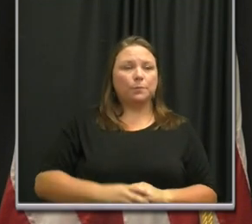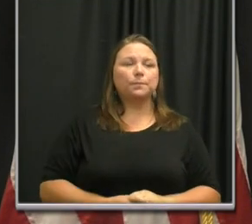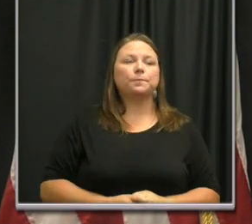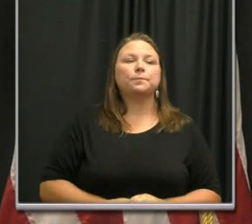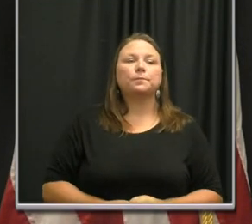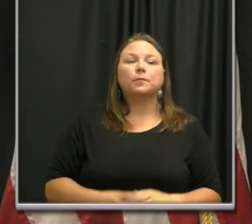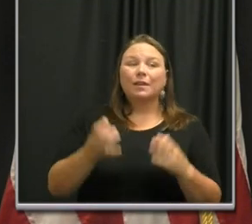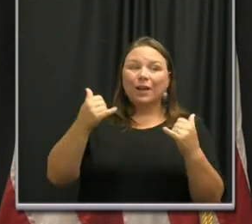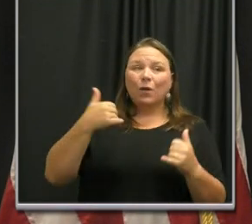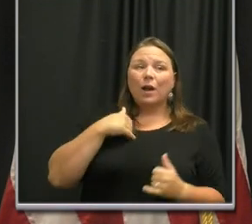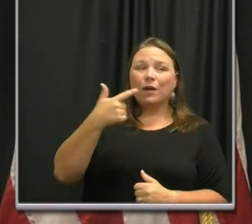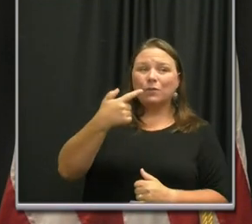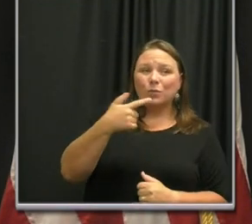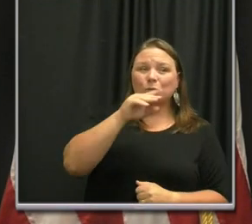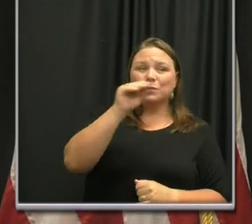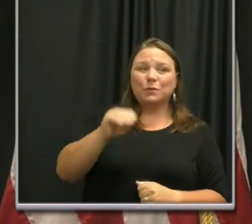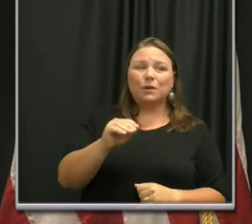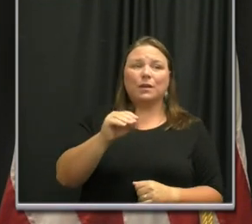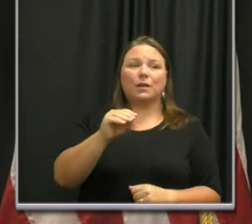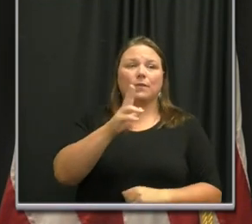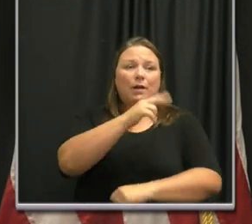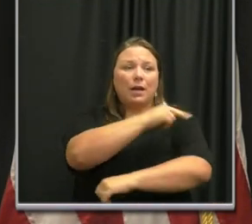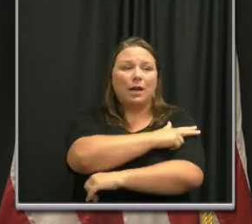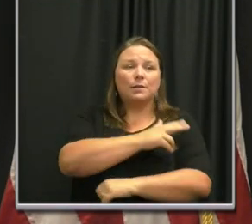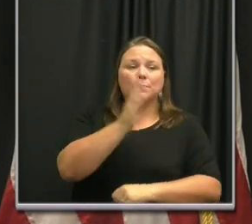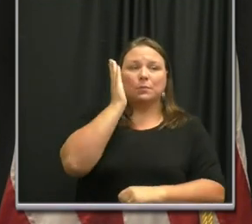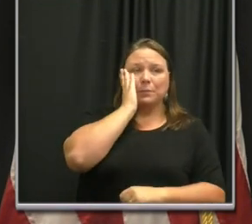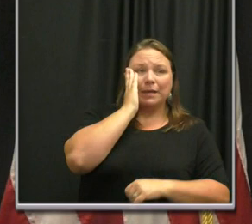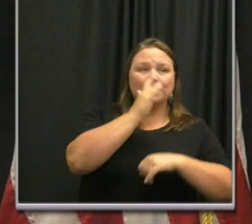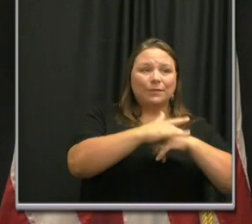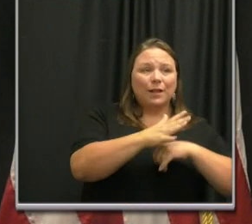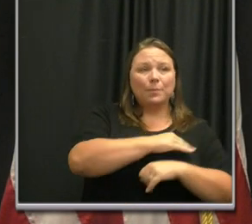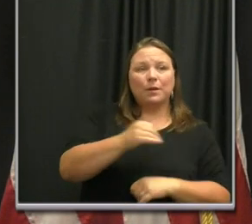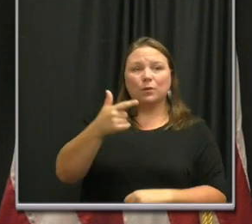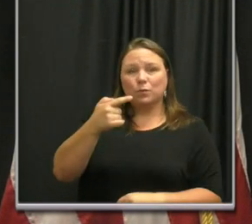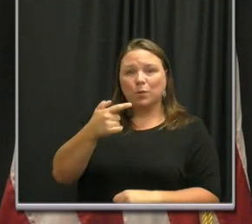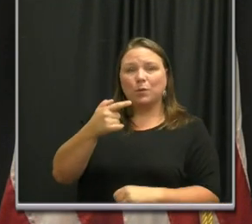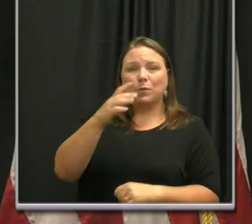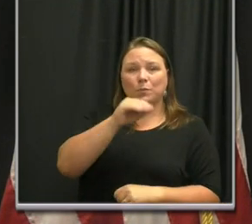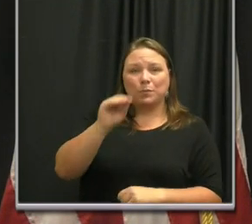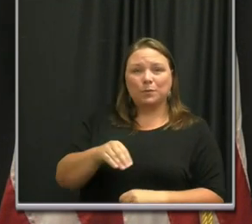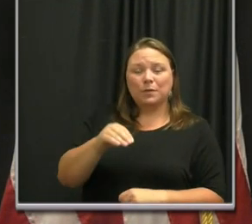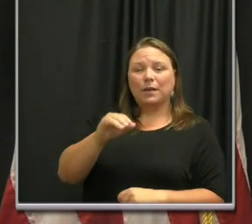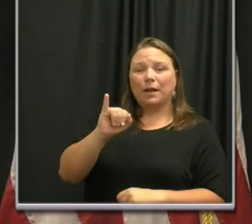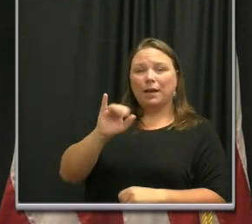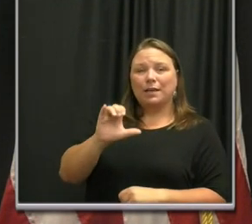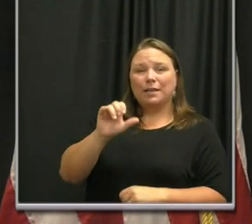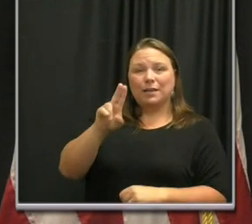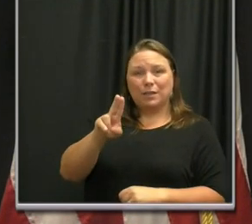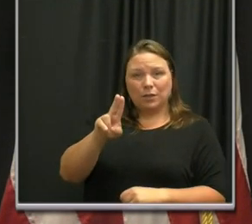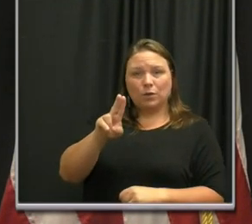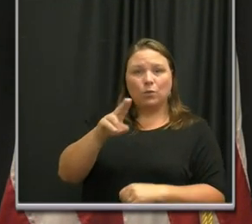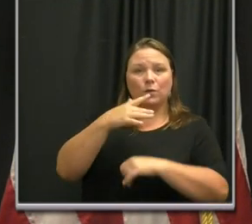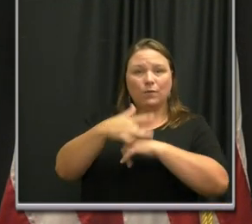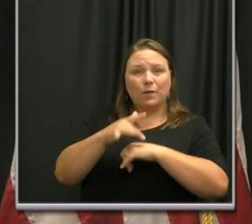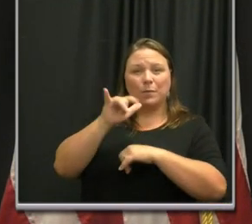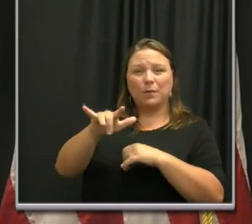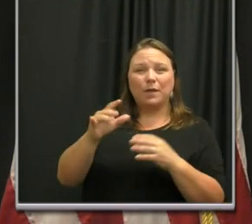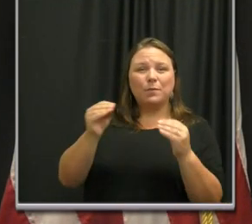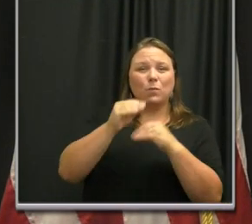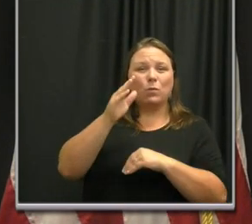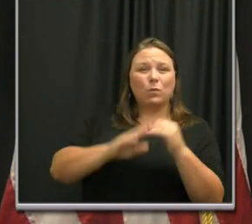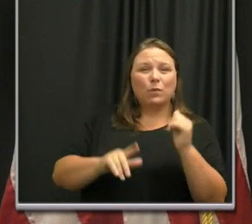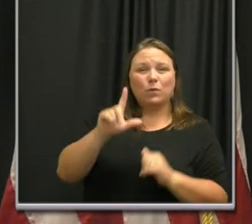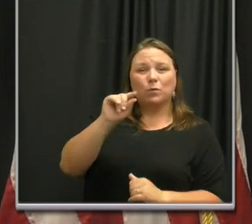We currently have 21 percent of hospital floor beds available and 21 percent of ICU beds available, which are slightly above our target of